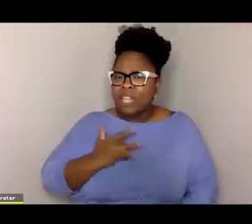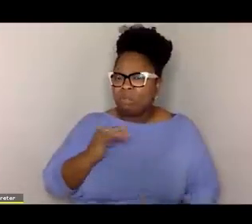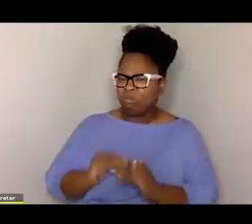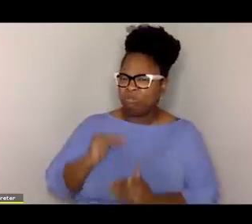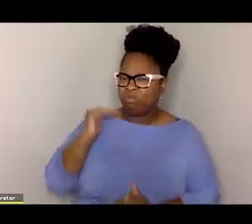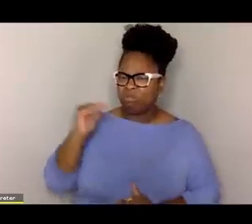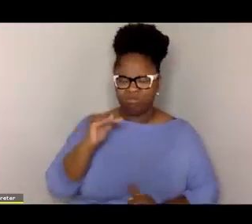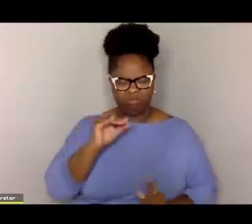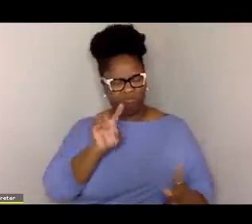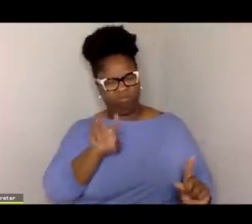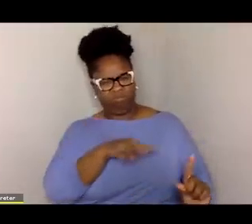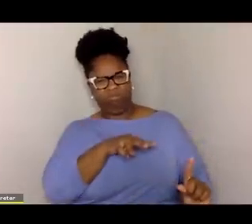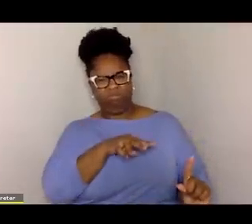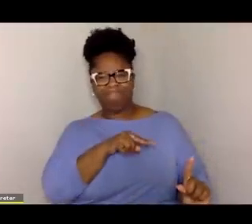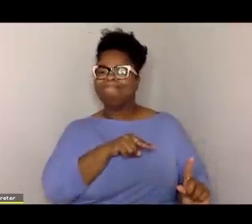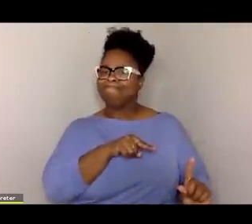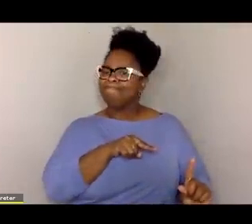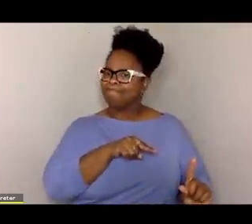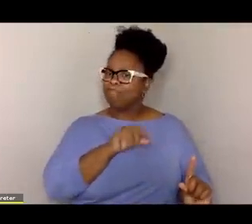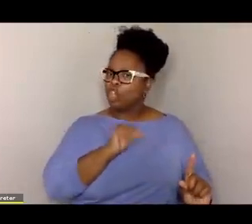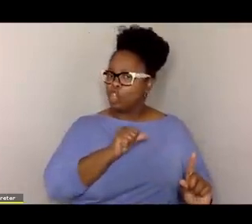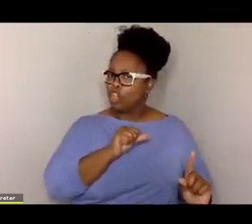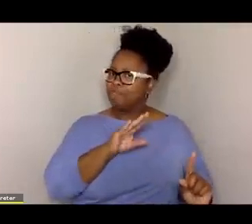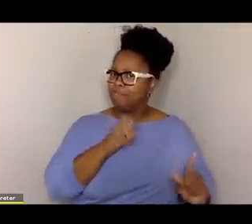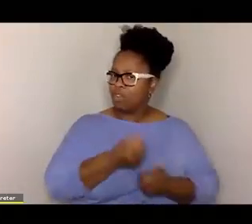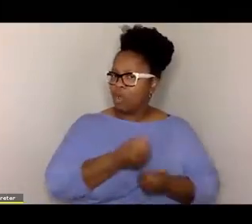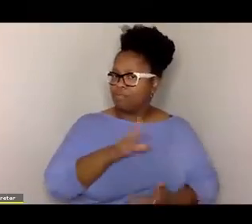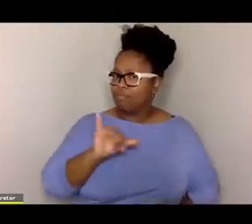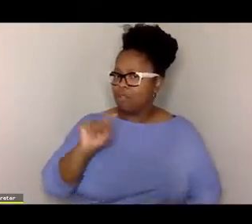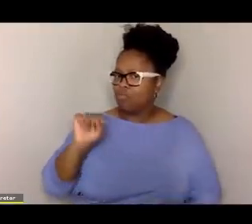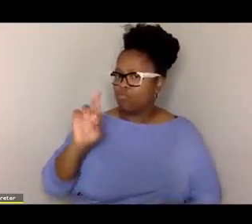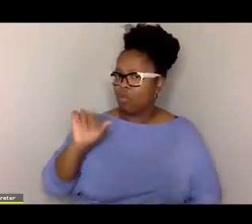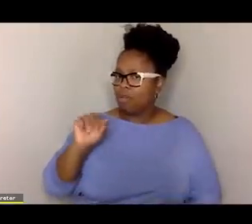excessive, that can sometimes be a manifestation of trauma.